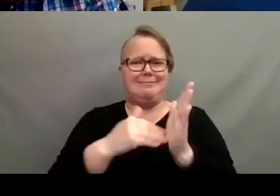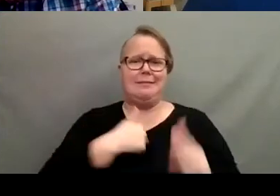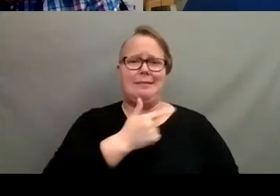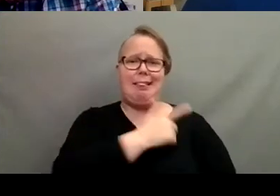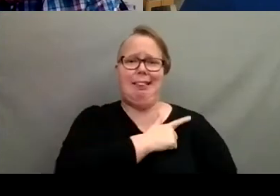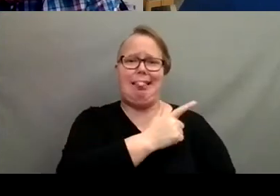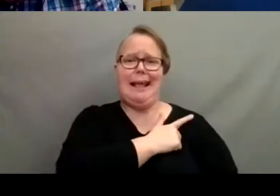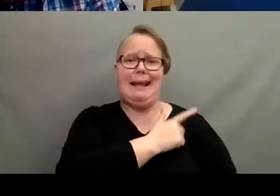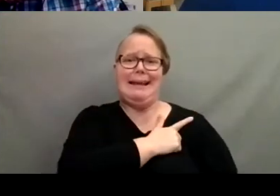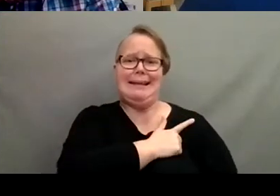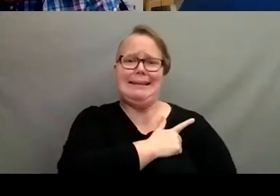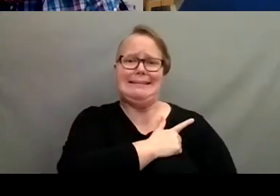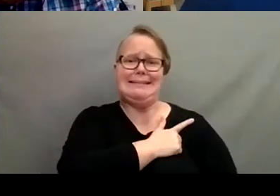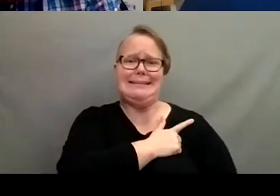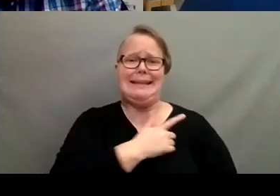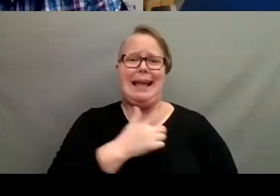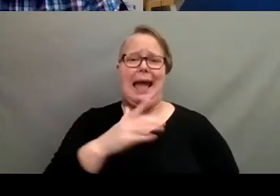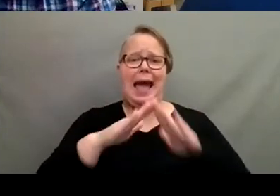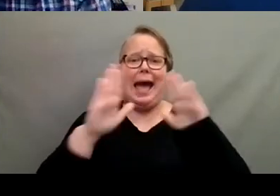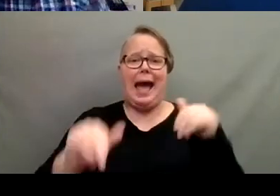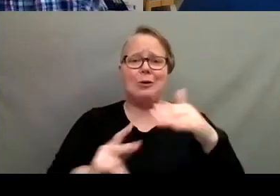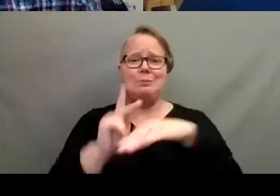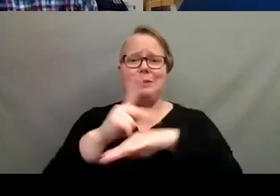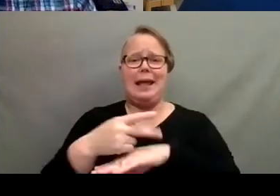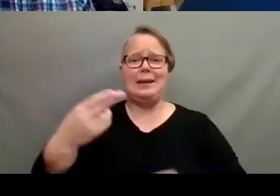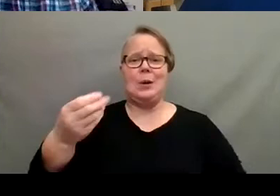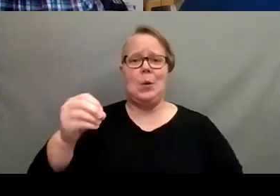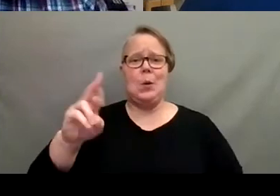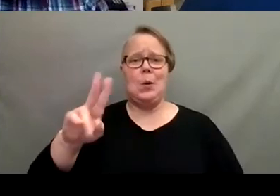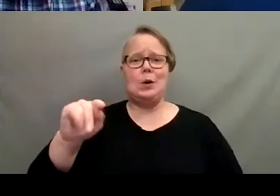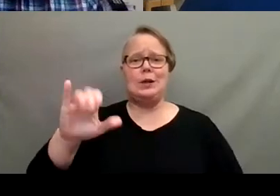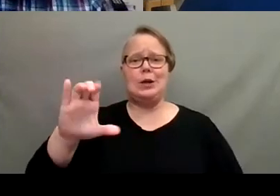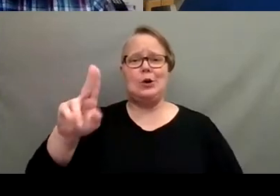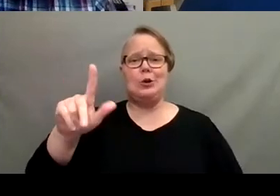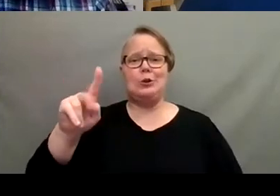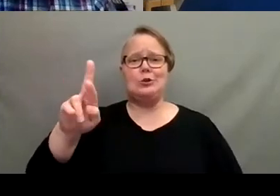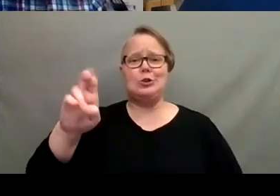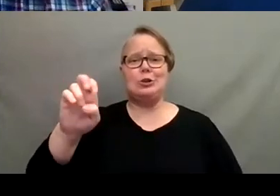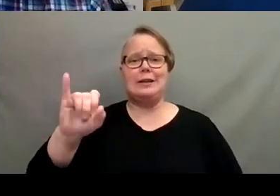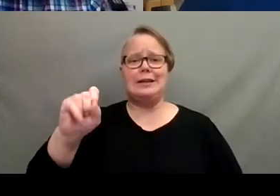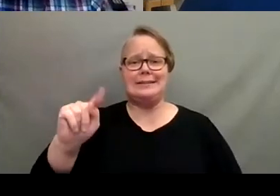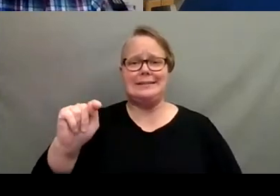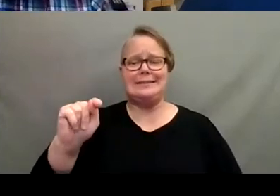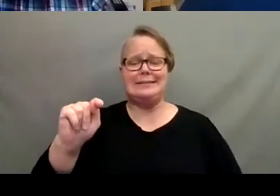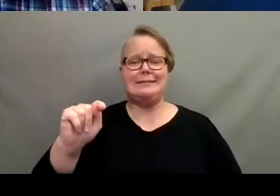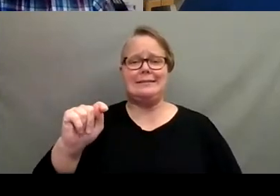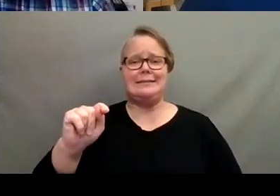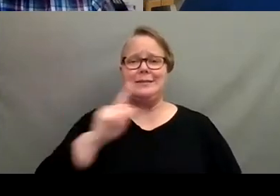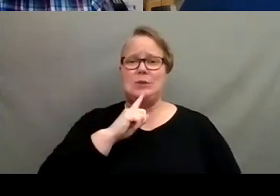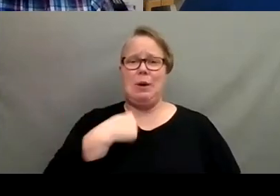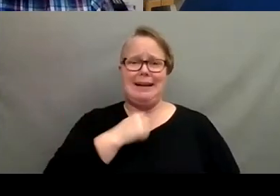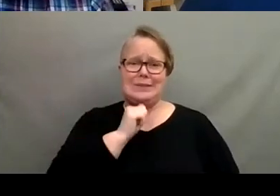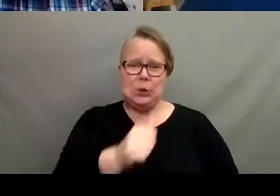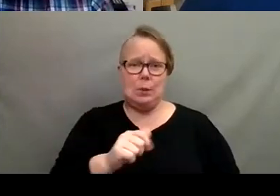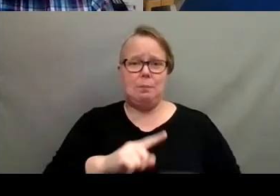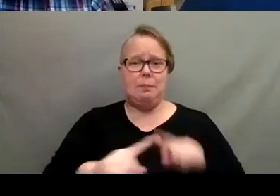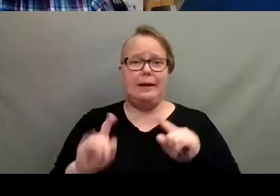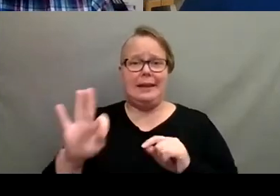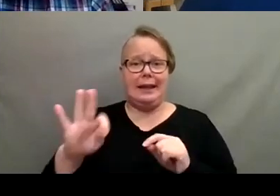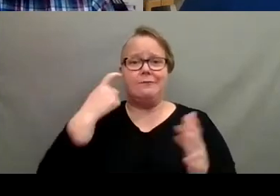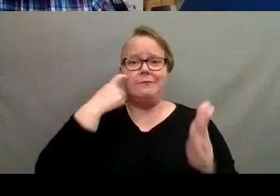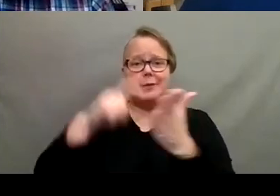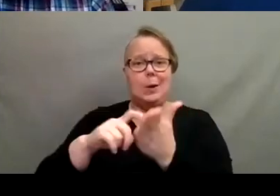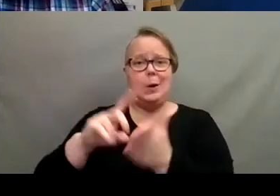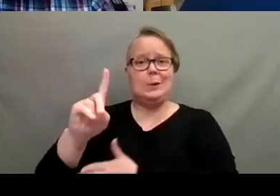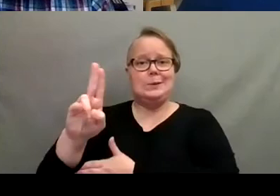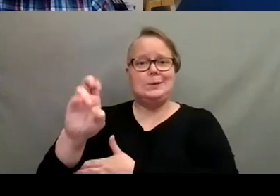houseplant horticulturist. So I don't, so I I don't, but probably a good idea if you are noticing a dust layer on